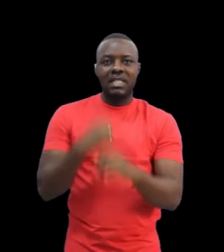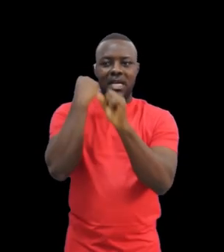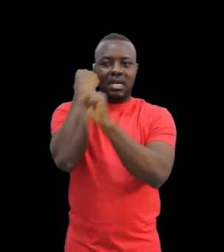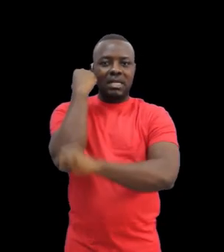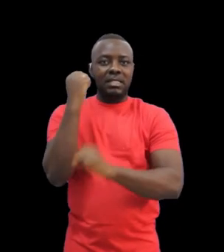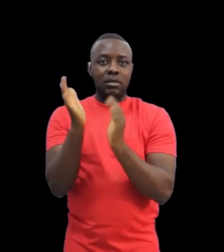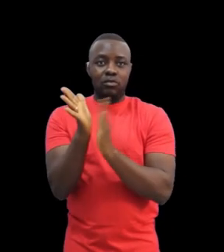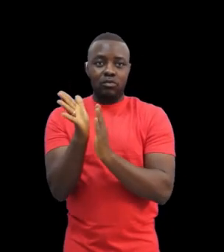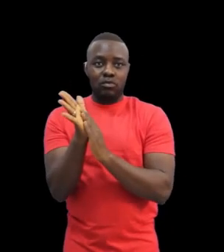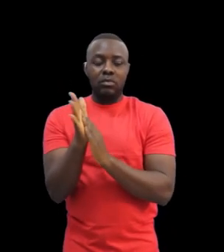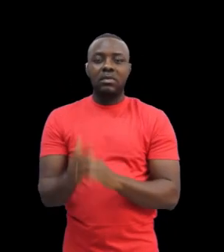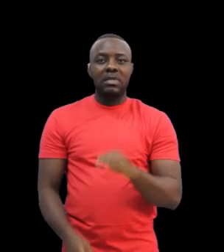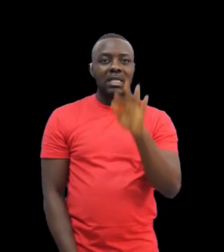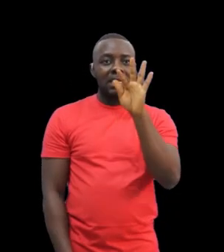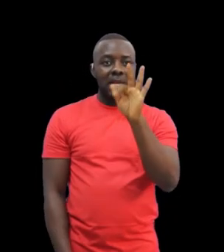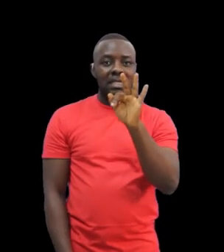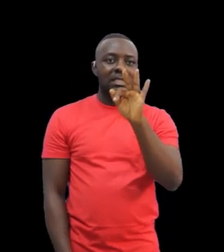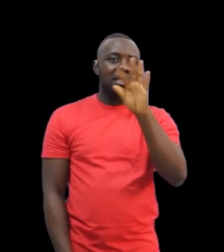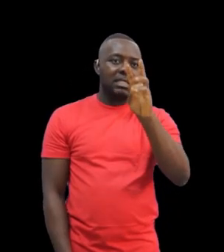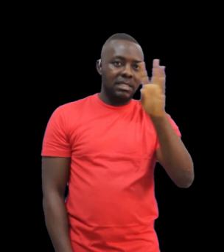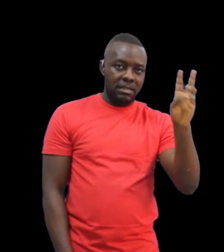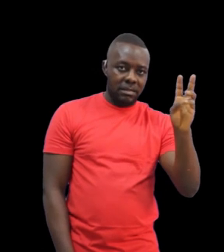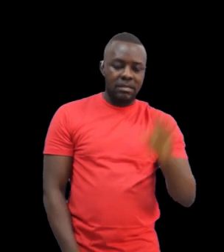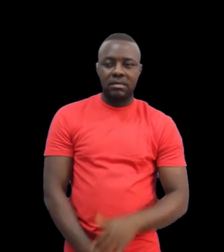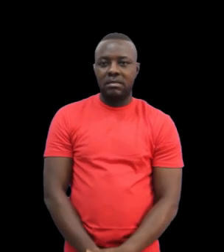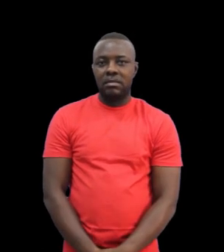In 1966, Demonstration School for the Deaf.